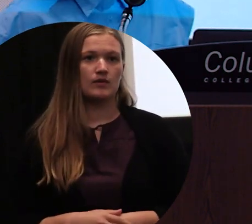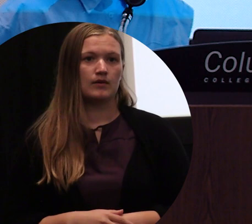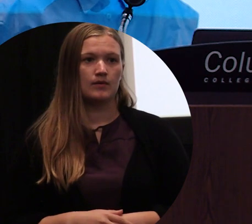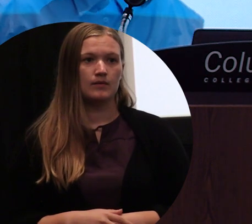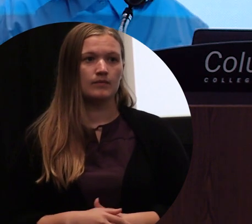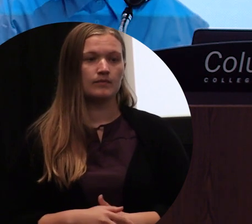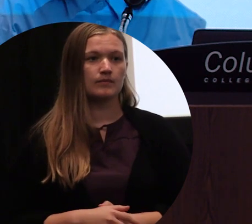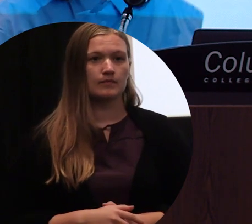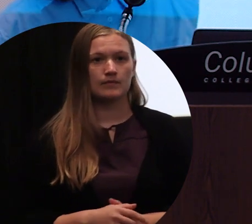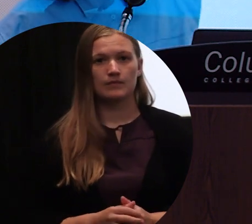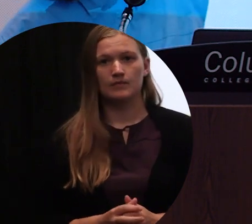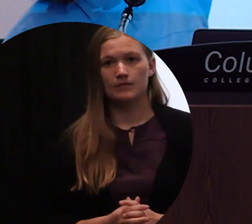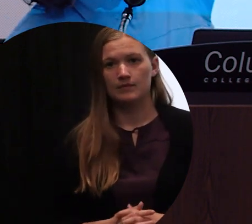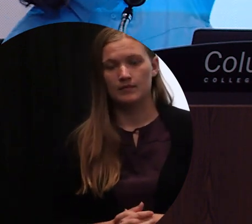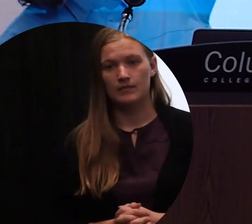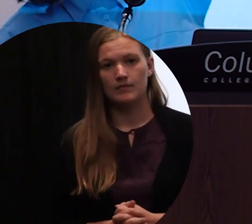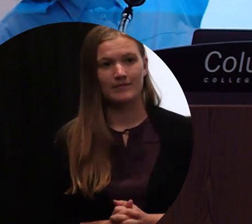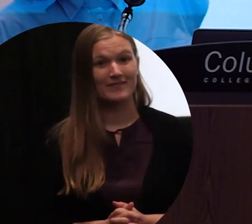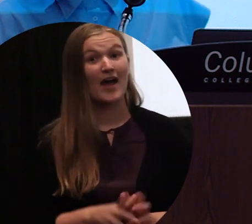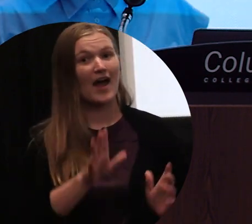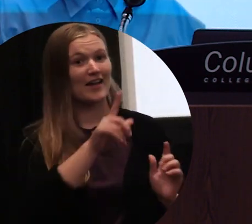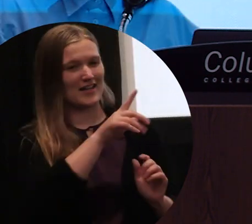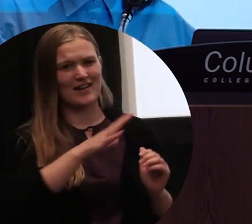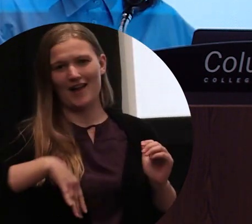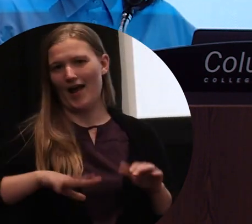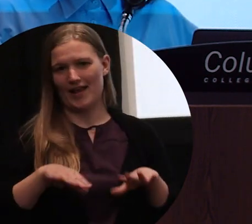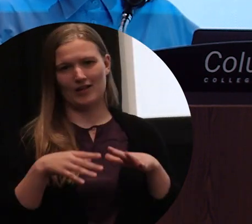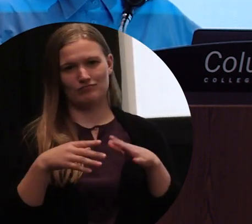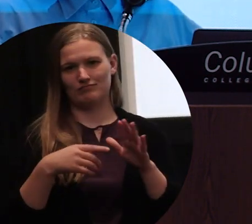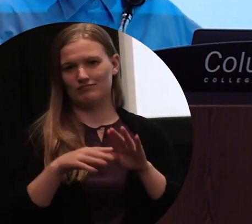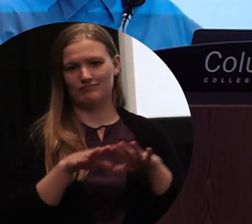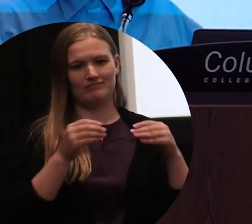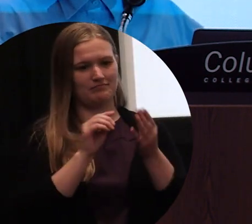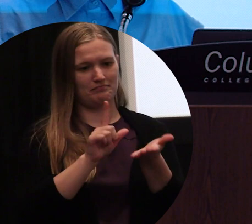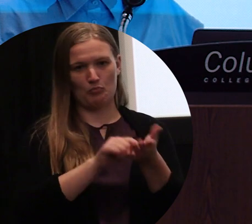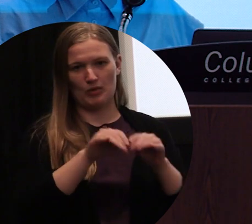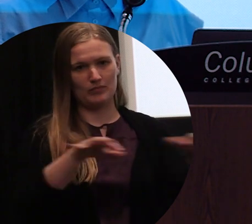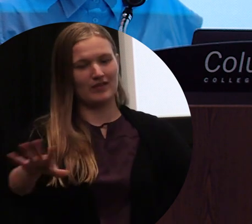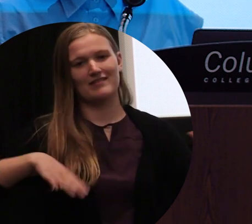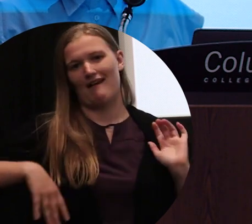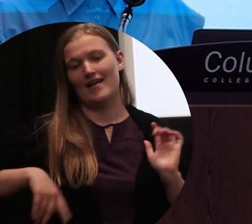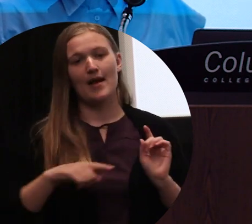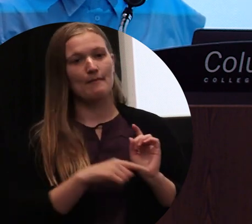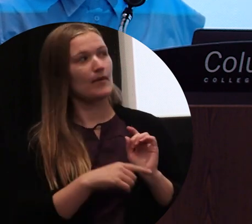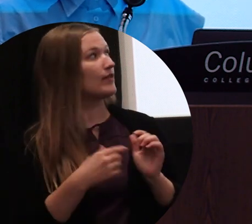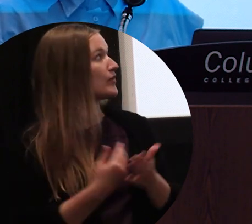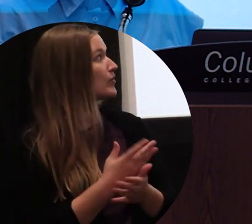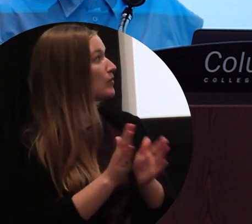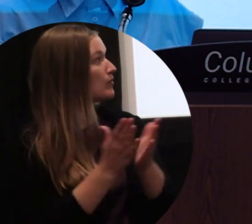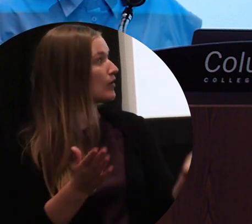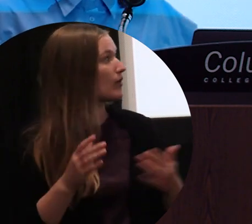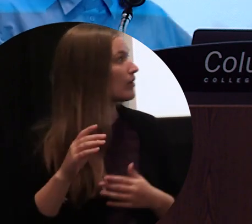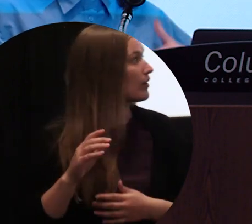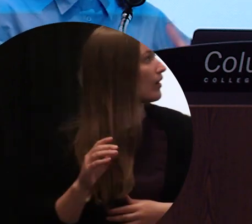So forthcoming to be released is this new book called Calling Purim, which is going